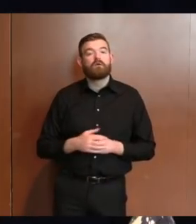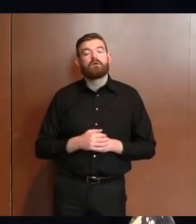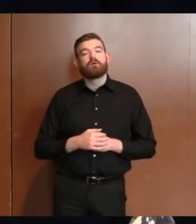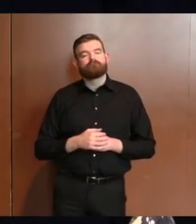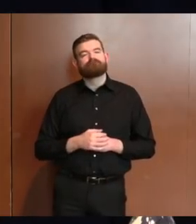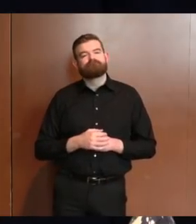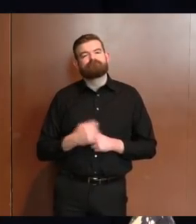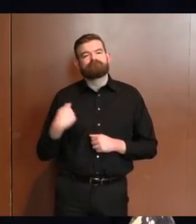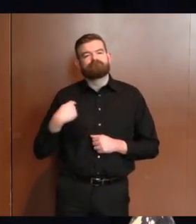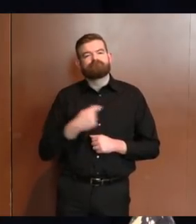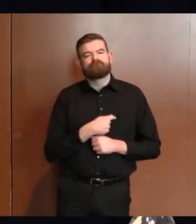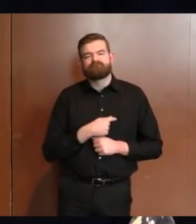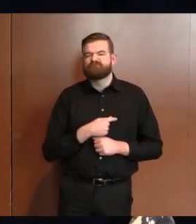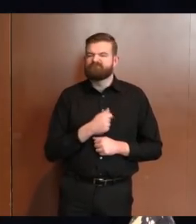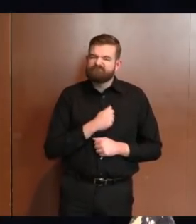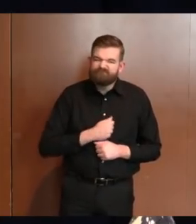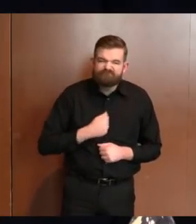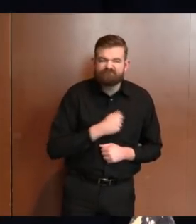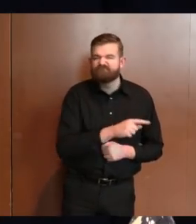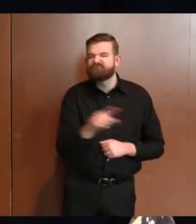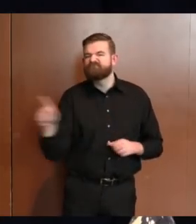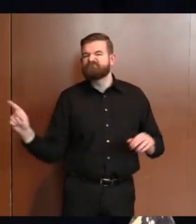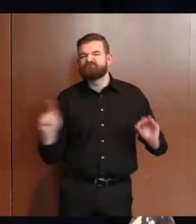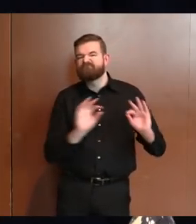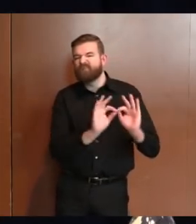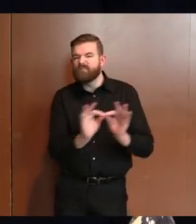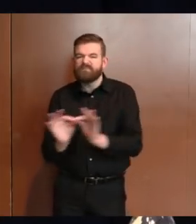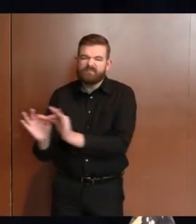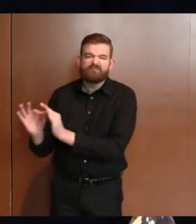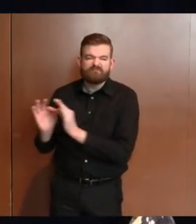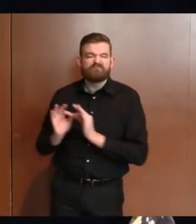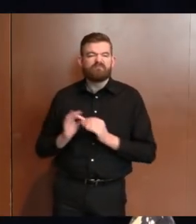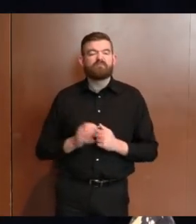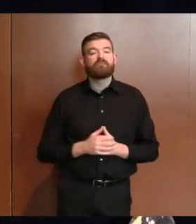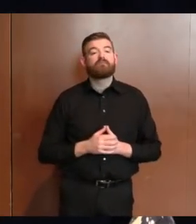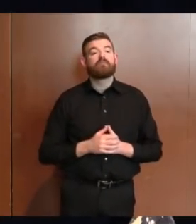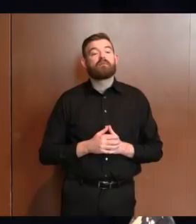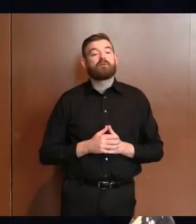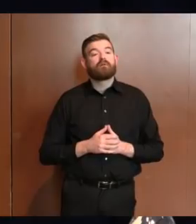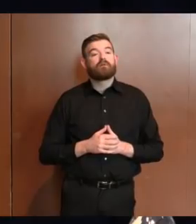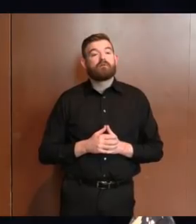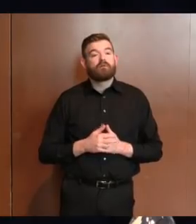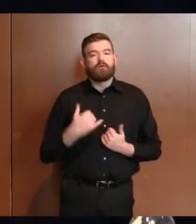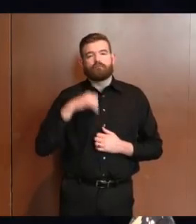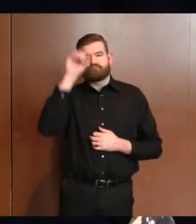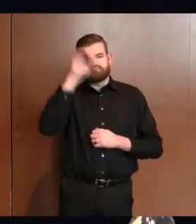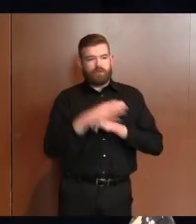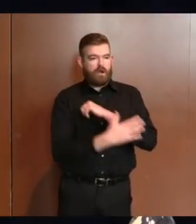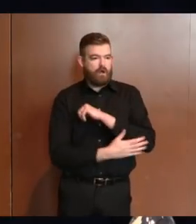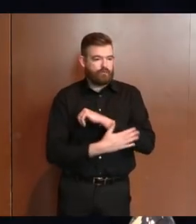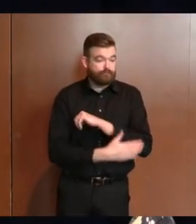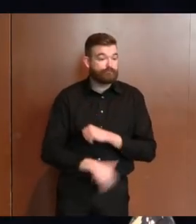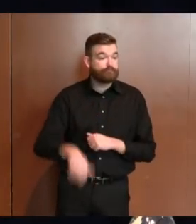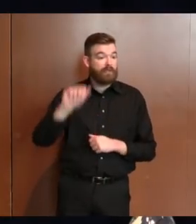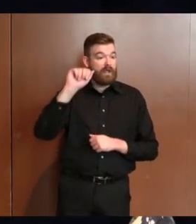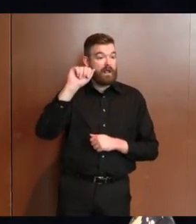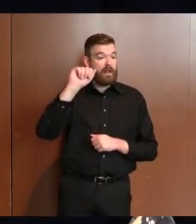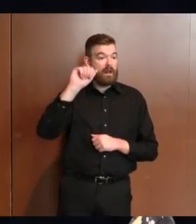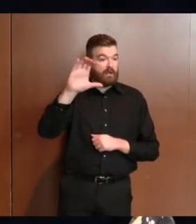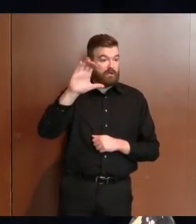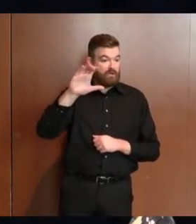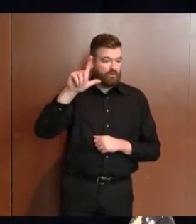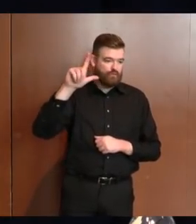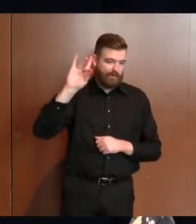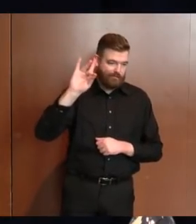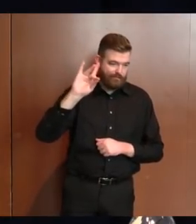families who have lost loved ones. The county breakdown of new cases is as follows. Atlantic, 28,